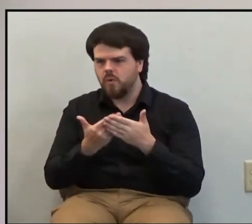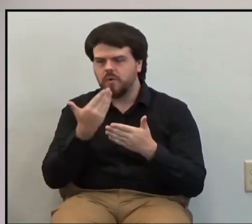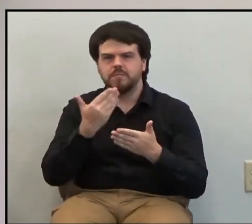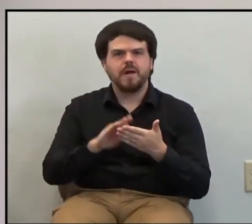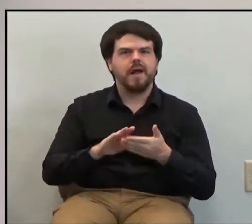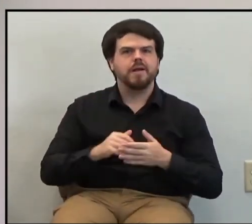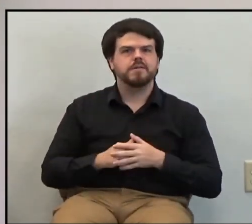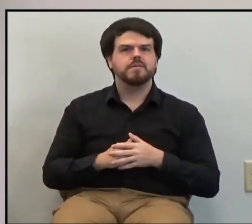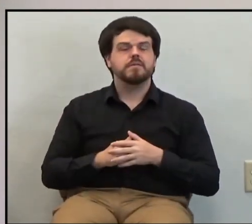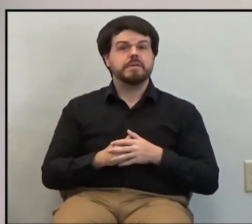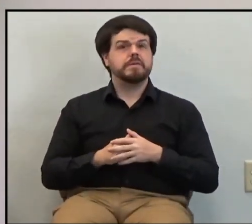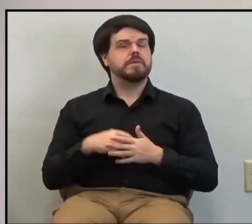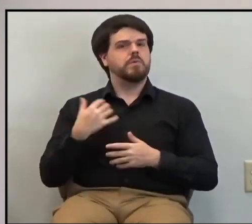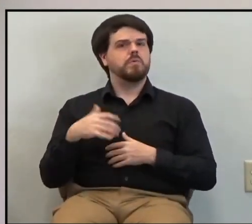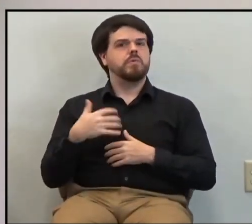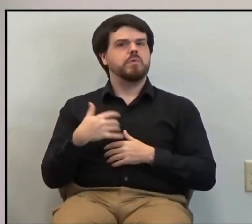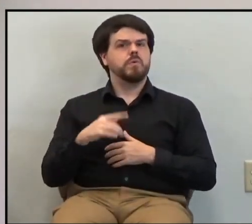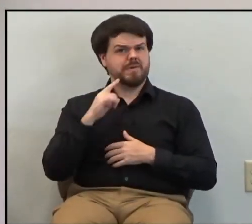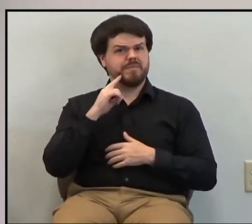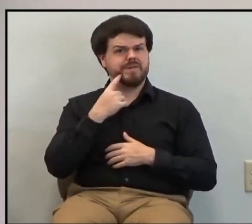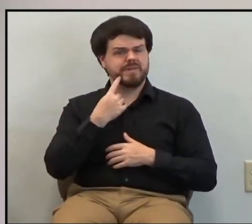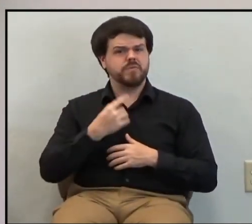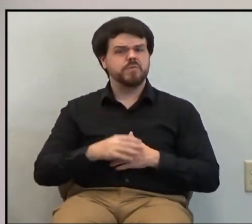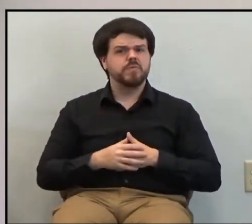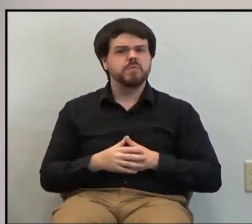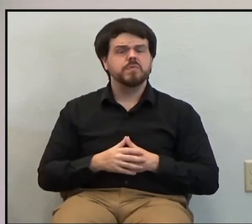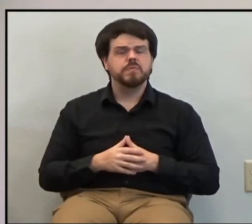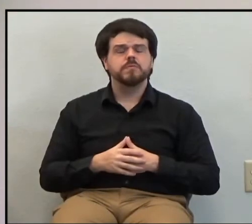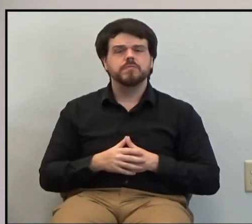We need to take these kinds of words seriously, my friends.